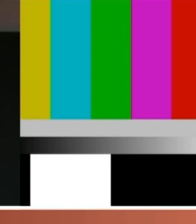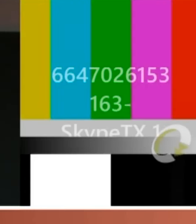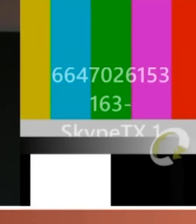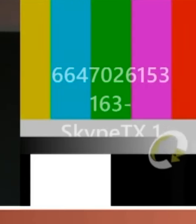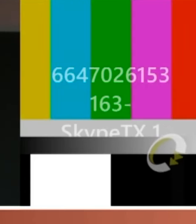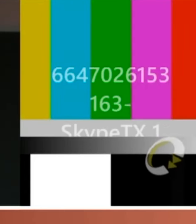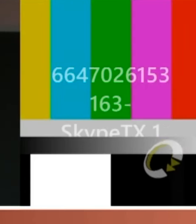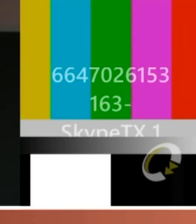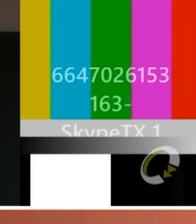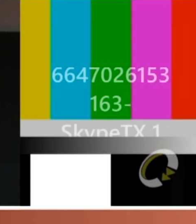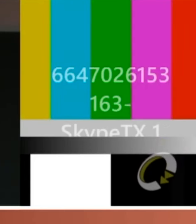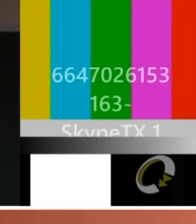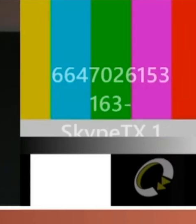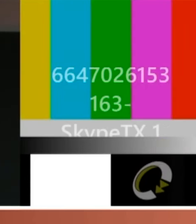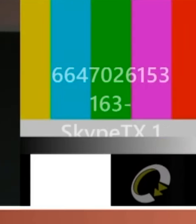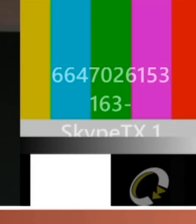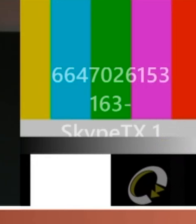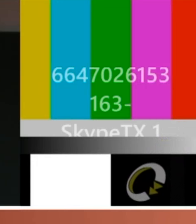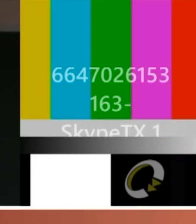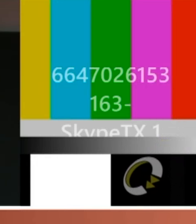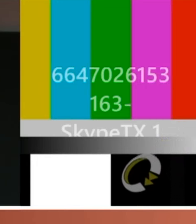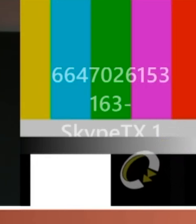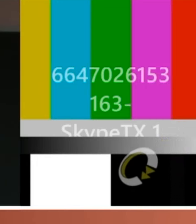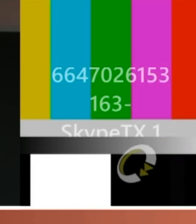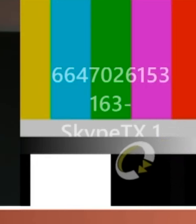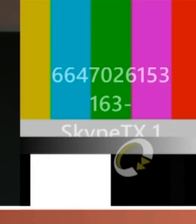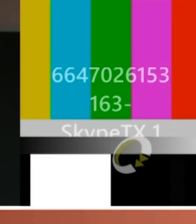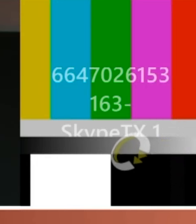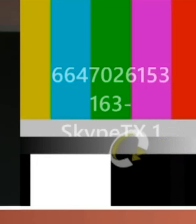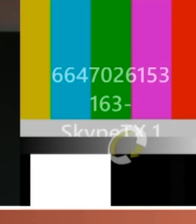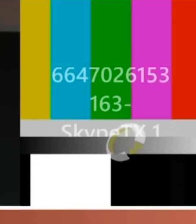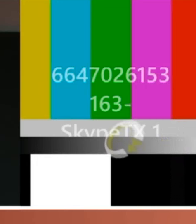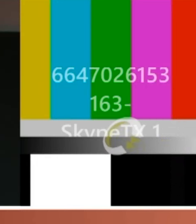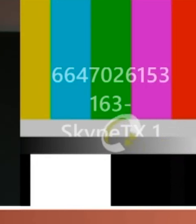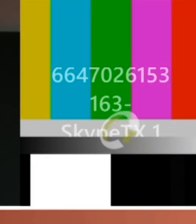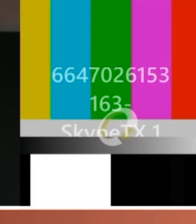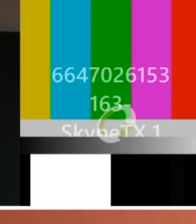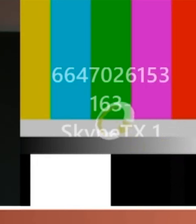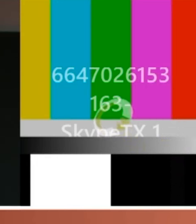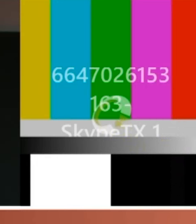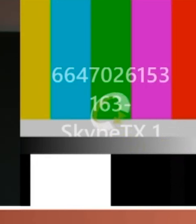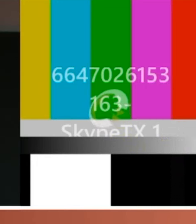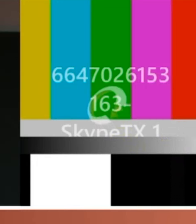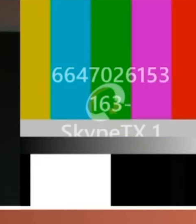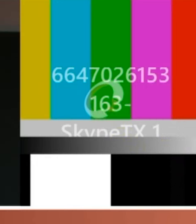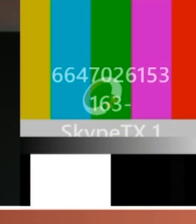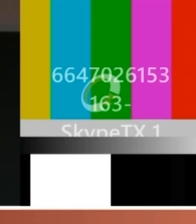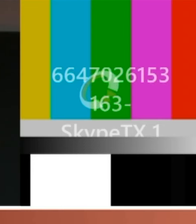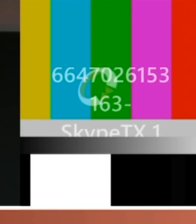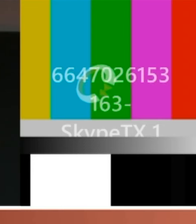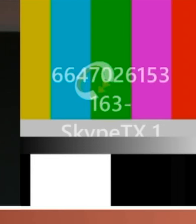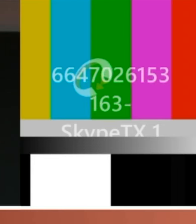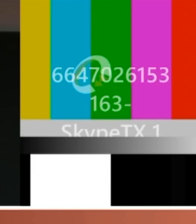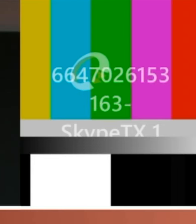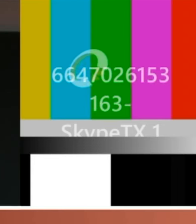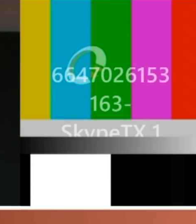women hit double numbers for the first time with 10 women elected to Parliament in that election. It then took until